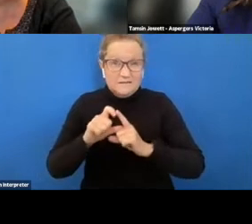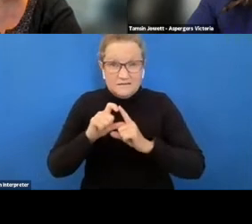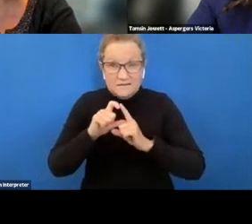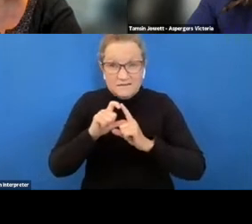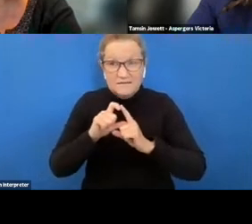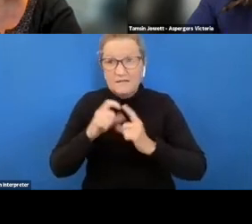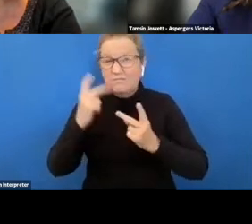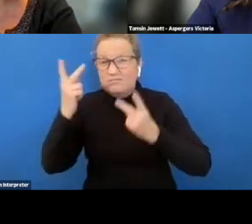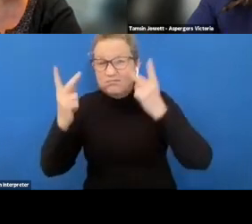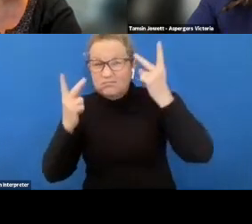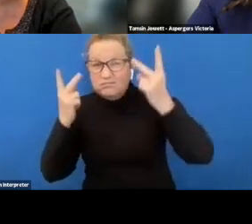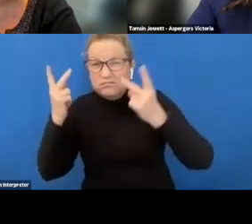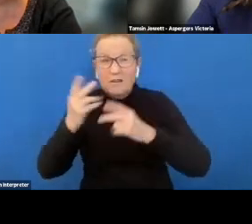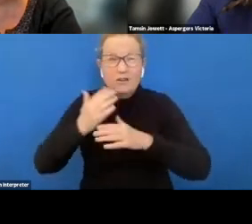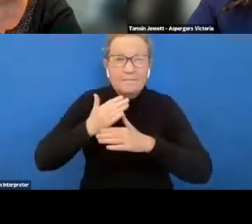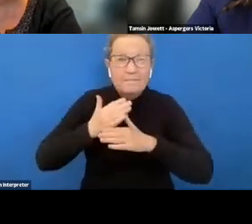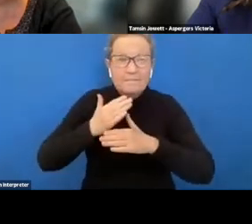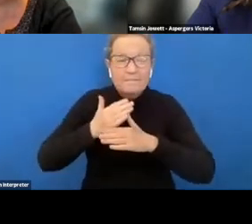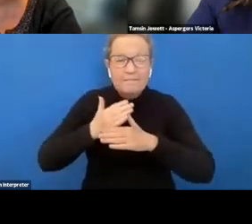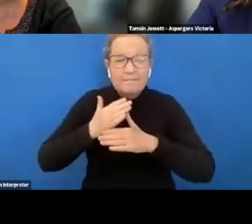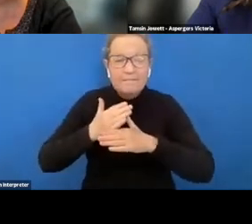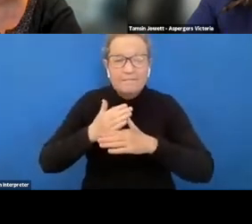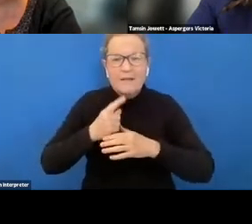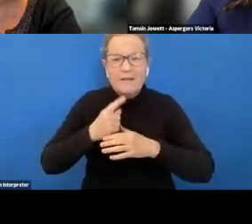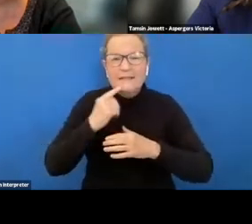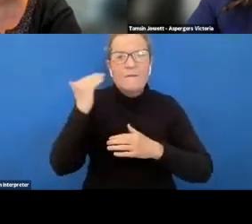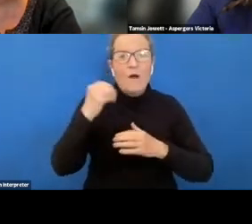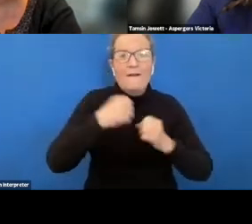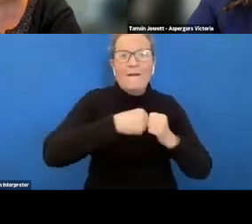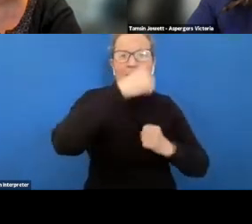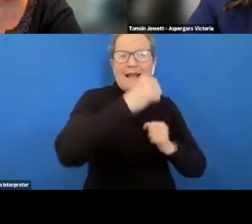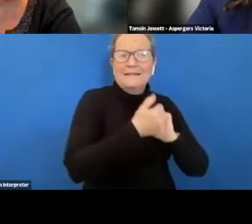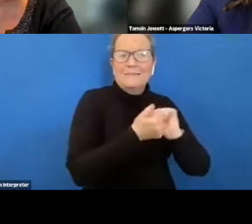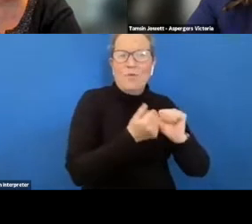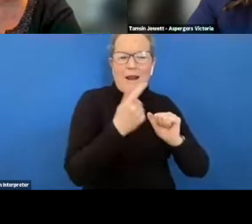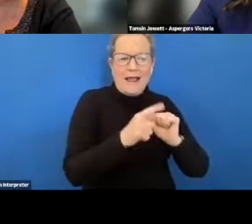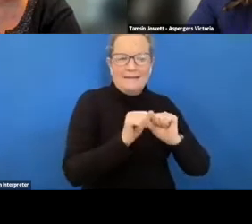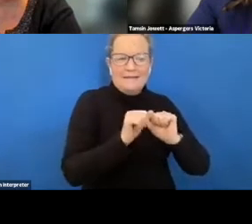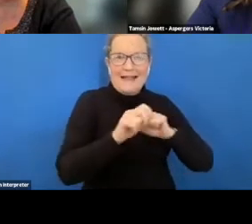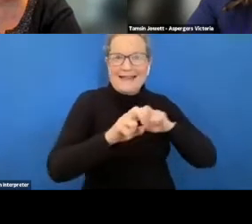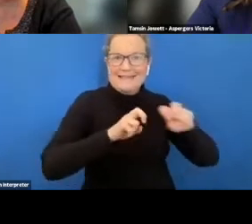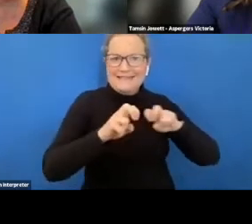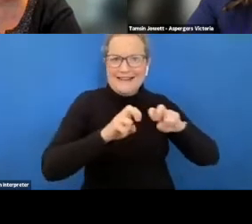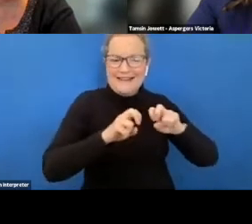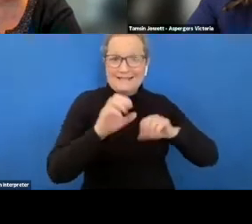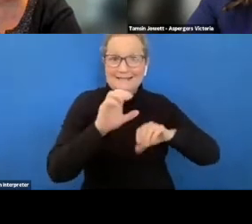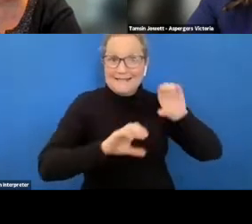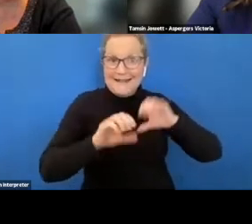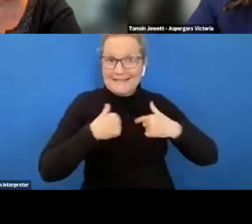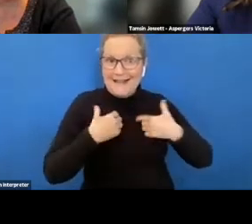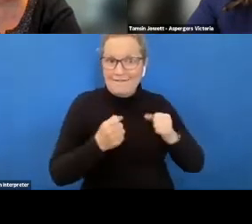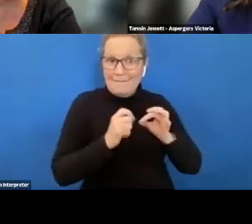employment i um as mentioned before have a bachelor of sport and exercise science um and